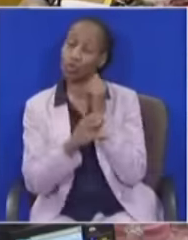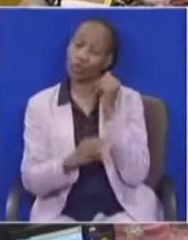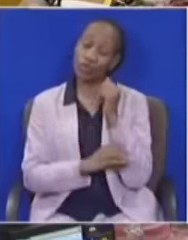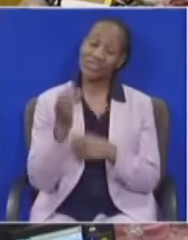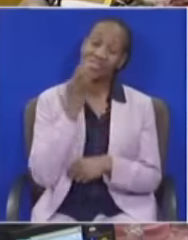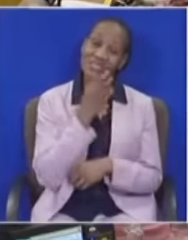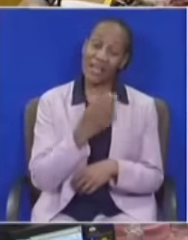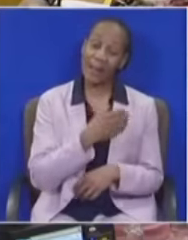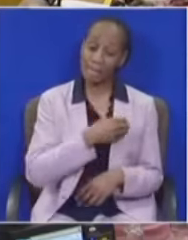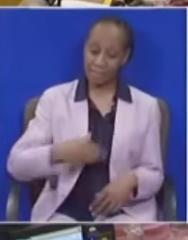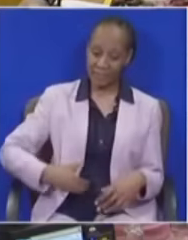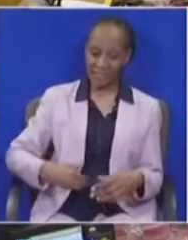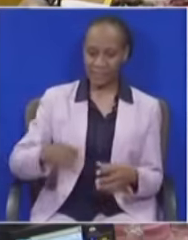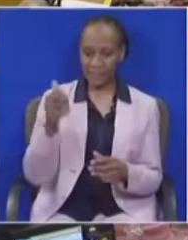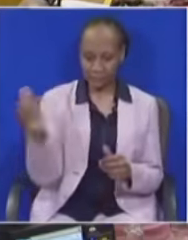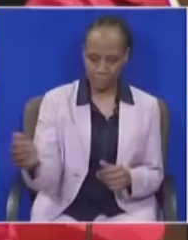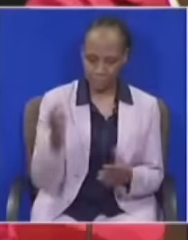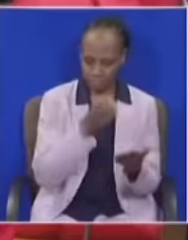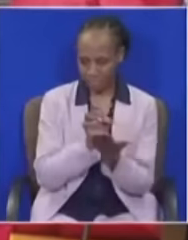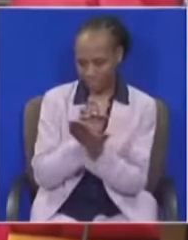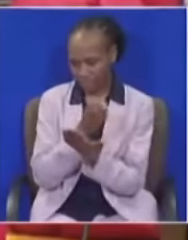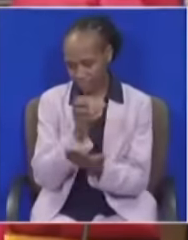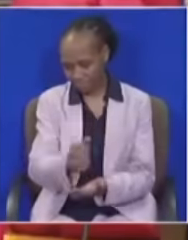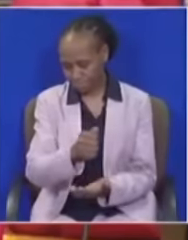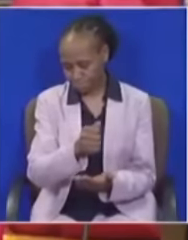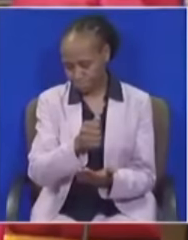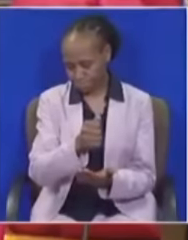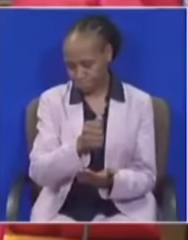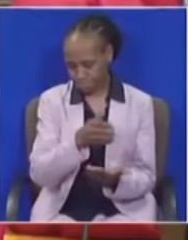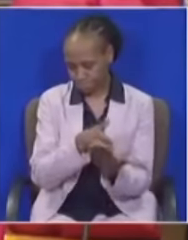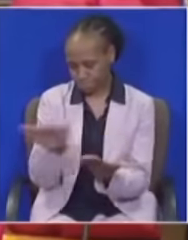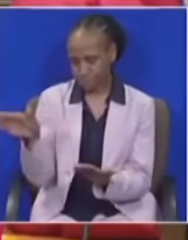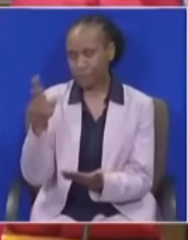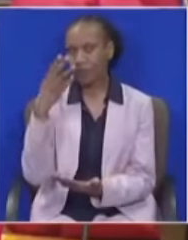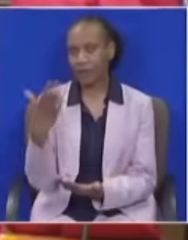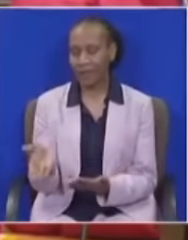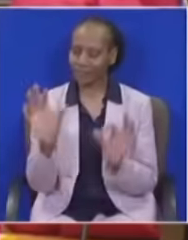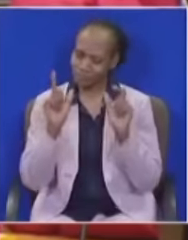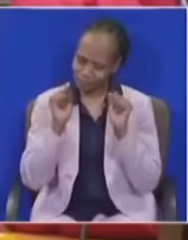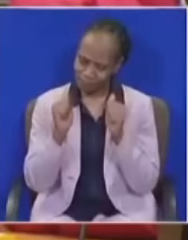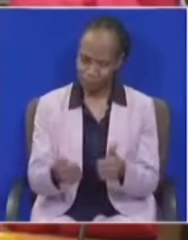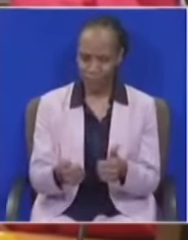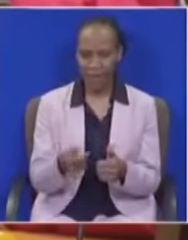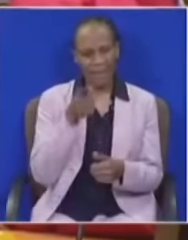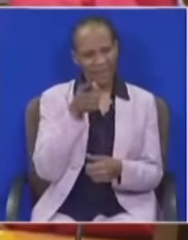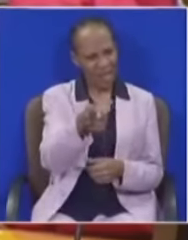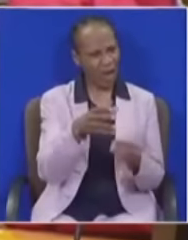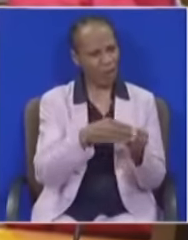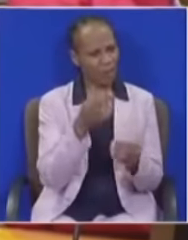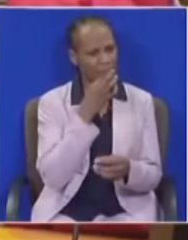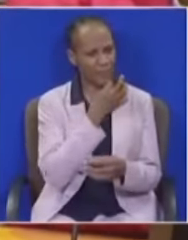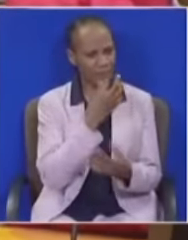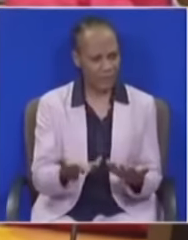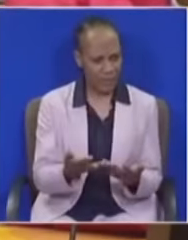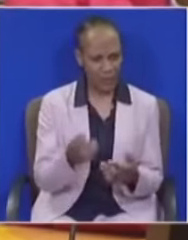a president can be removed, and that is legal. The Speaker cannot mislead the nation by saying that a